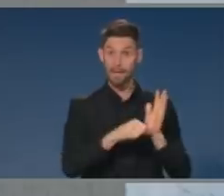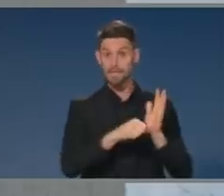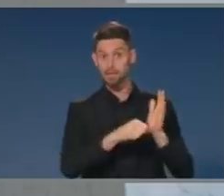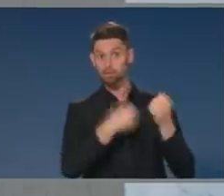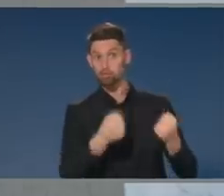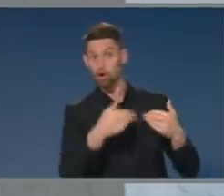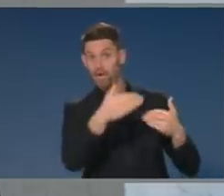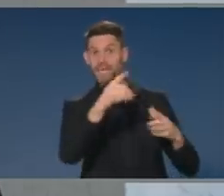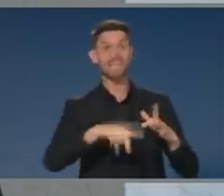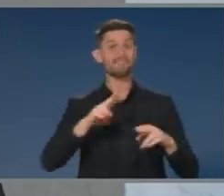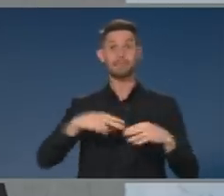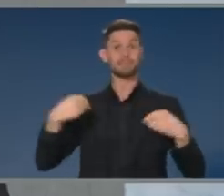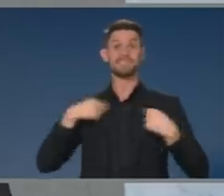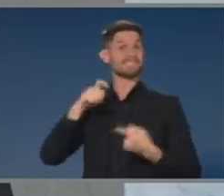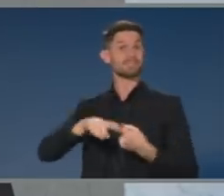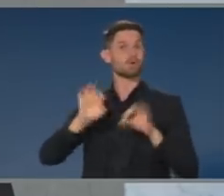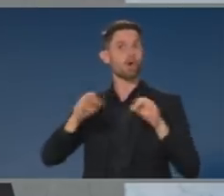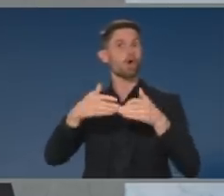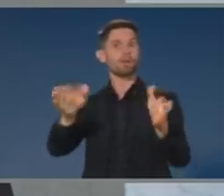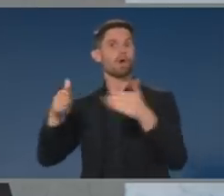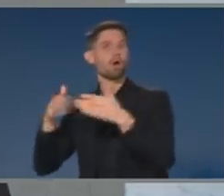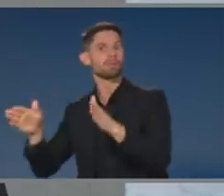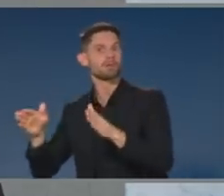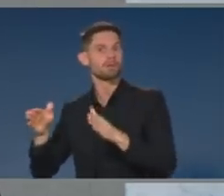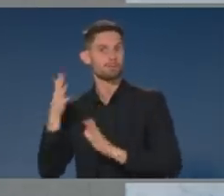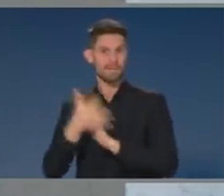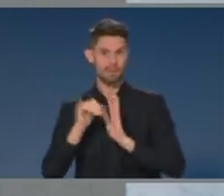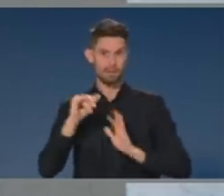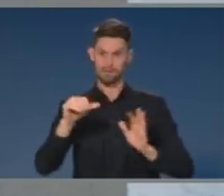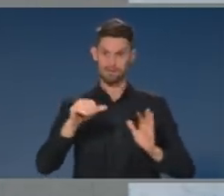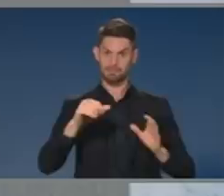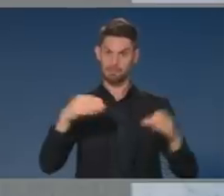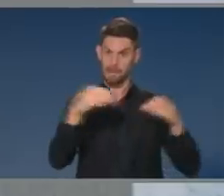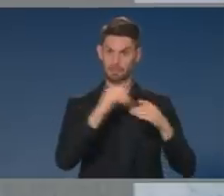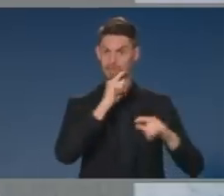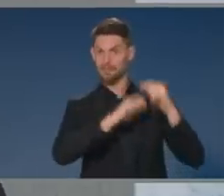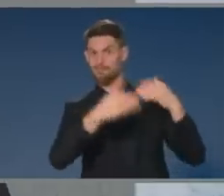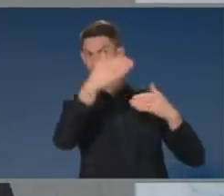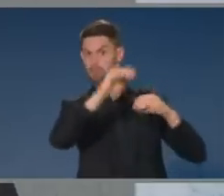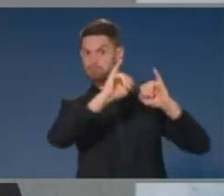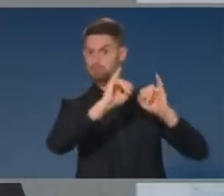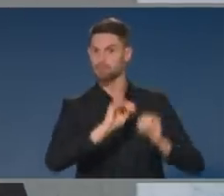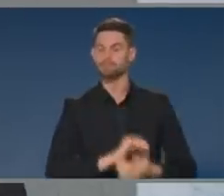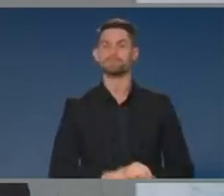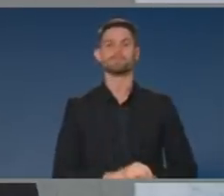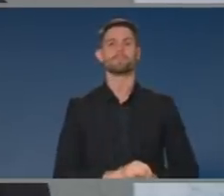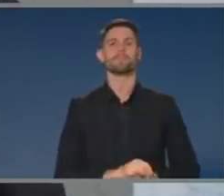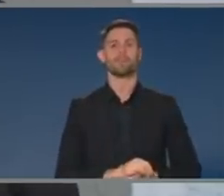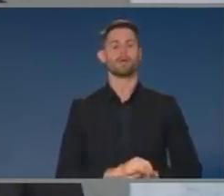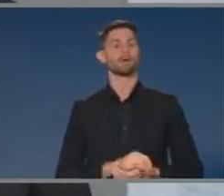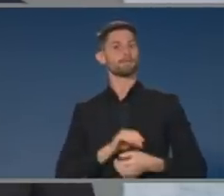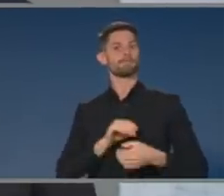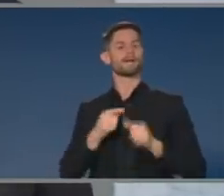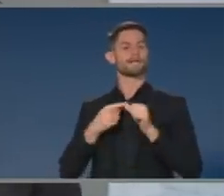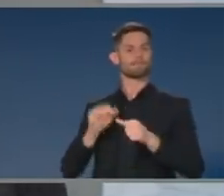banks and help them, and not able to help them customers as much as they'd like to or could? Well, on the first point, no, there were no further updates